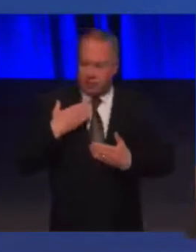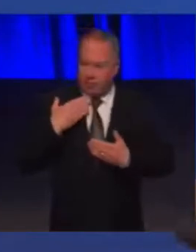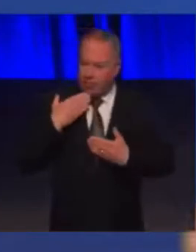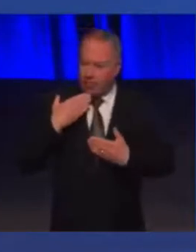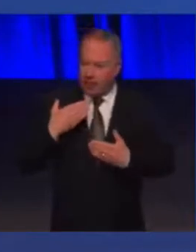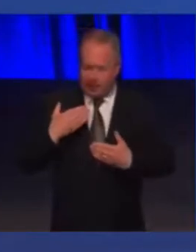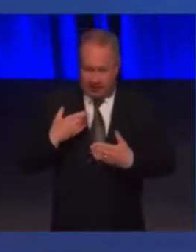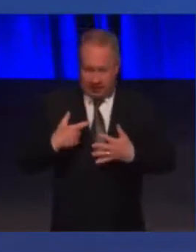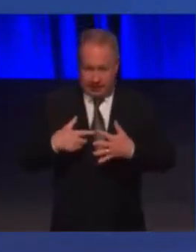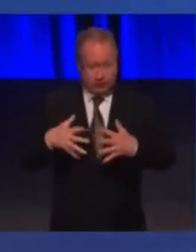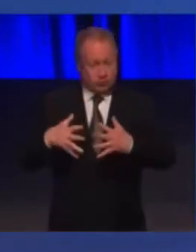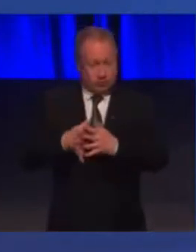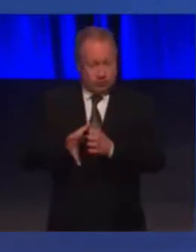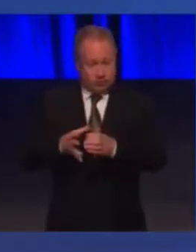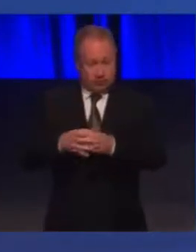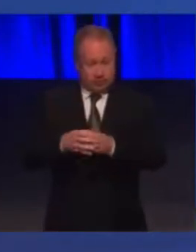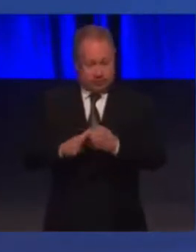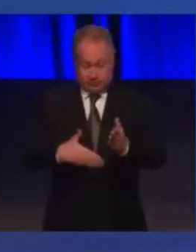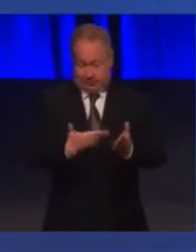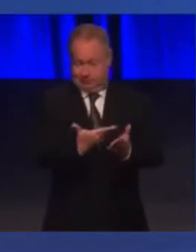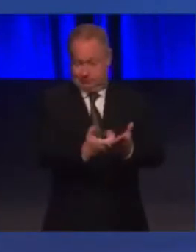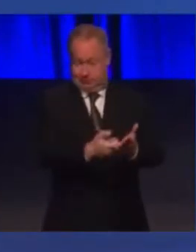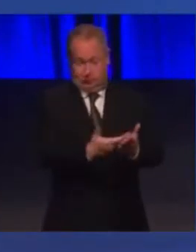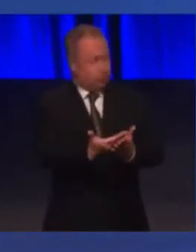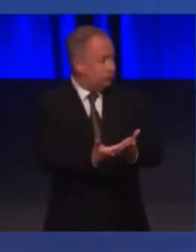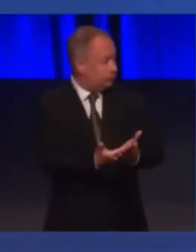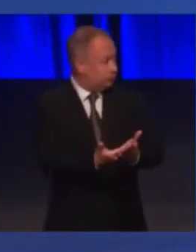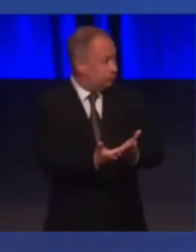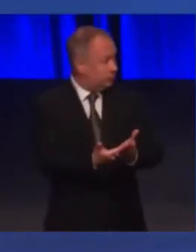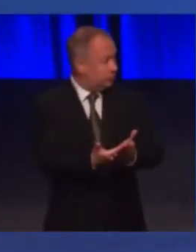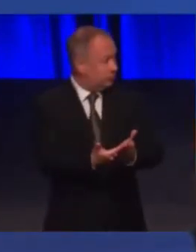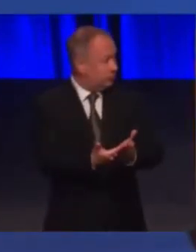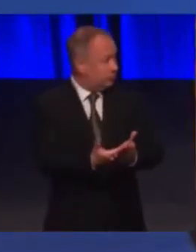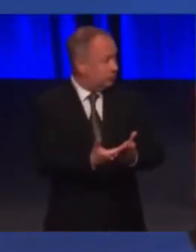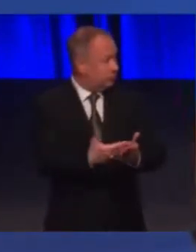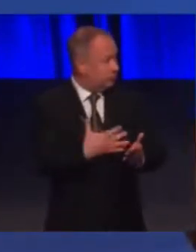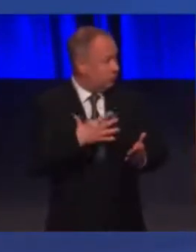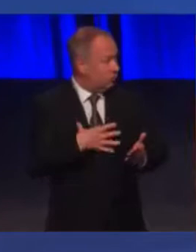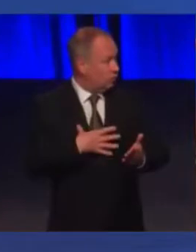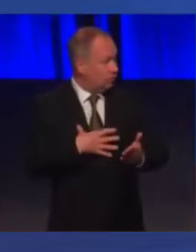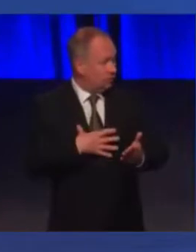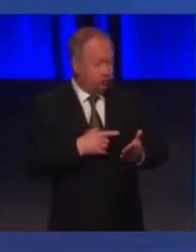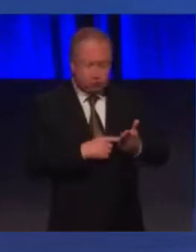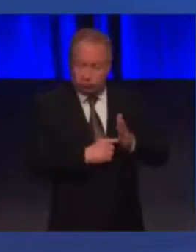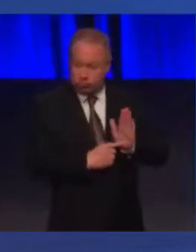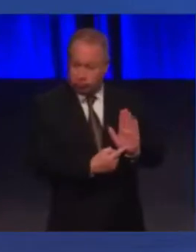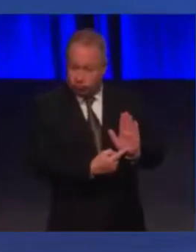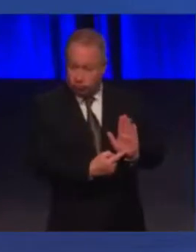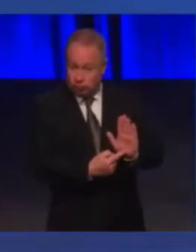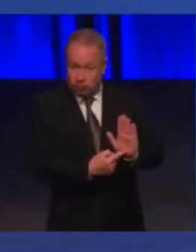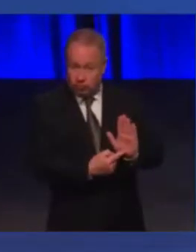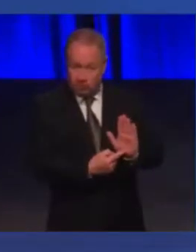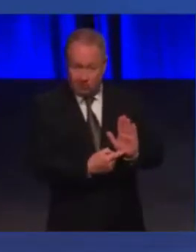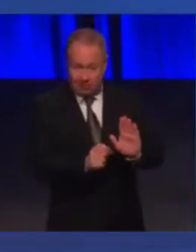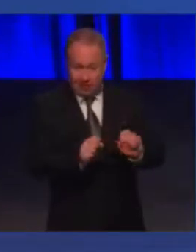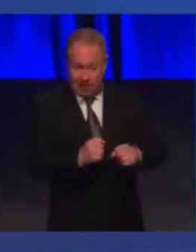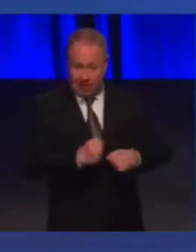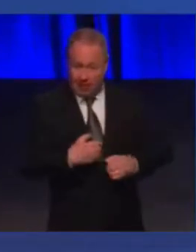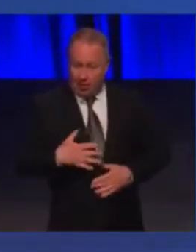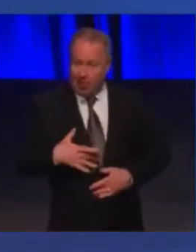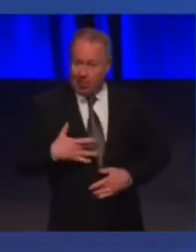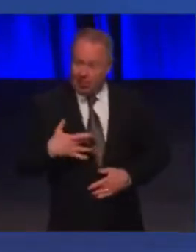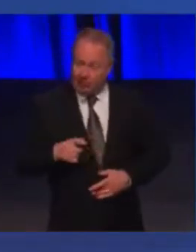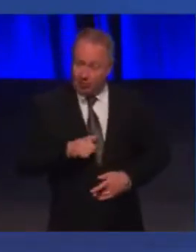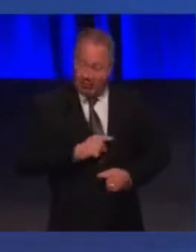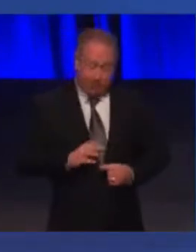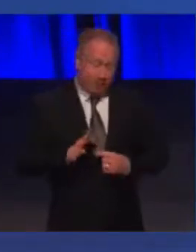Branch for bringing this resolution forward. And I just want to help illustrate to you what it's like, the importance of having